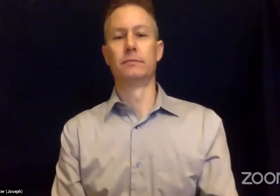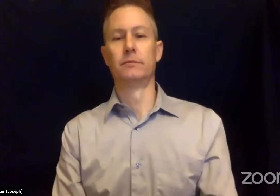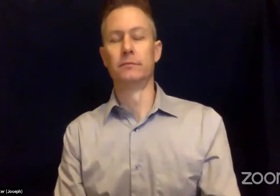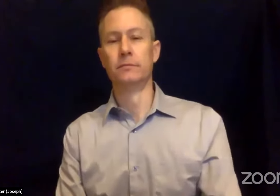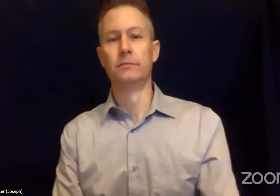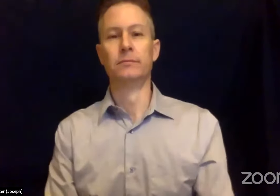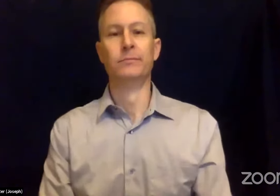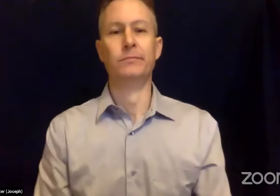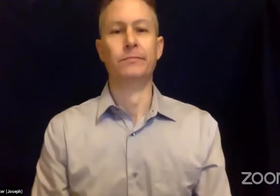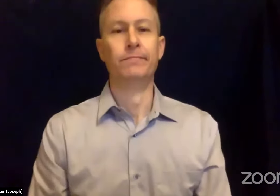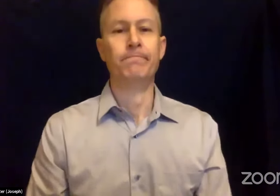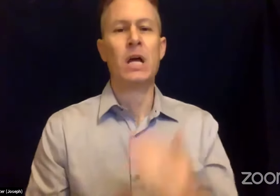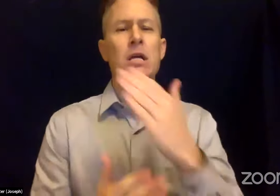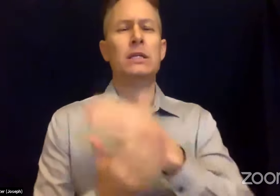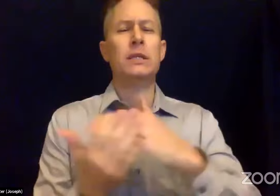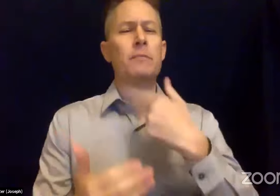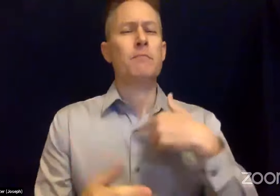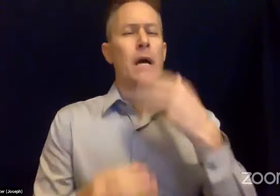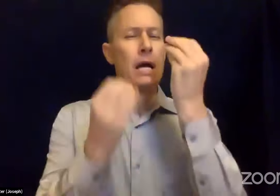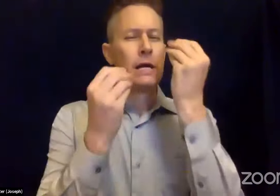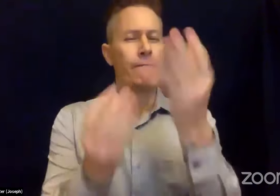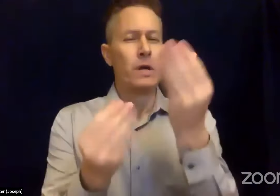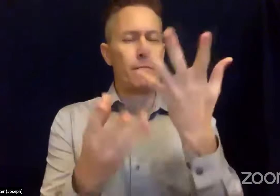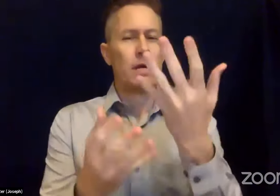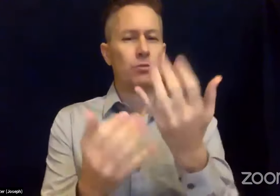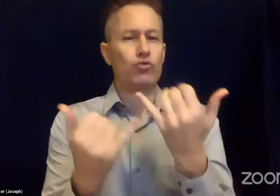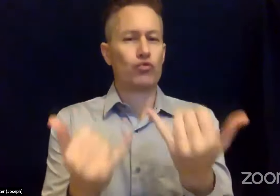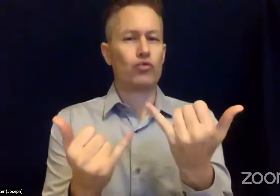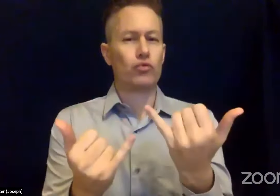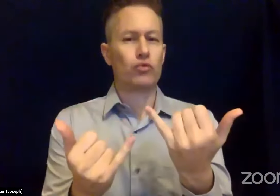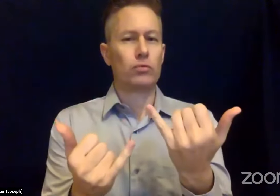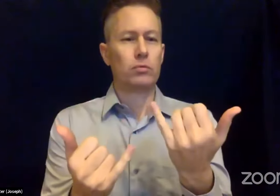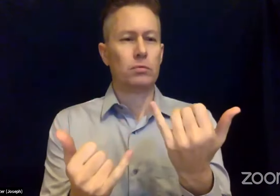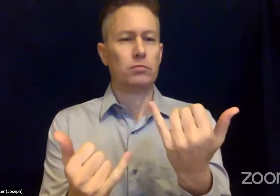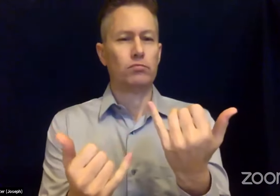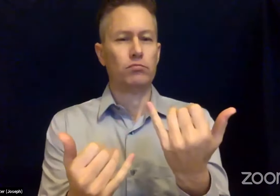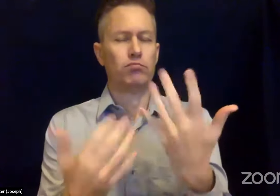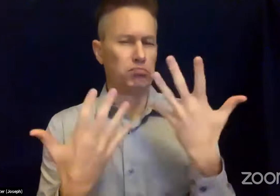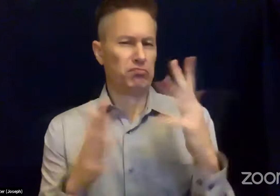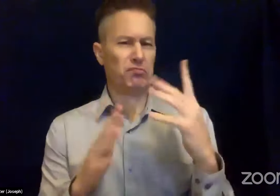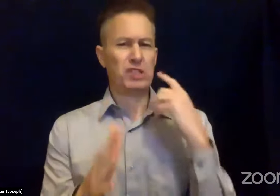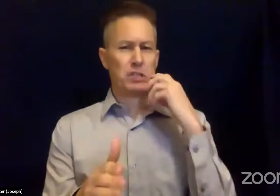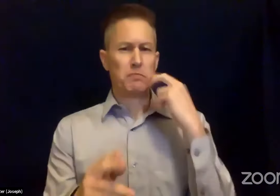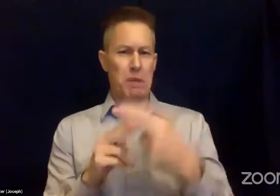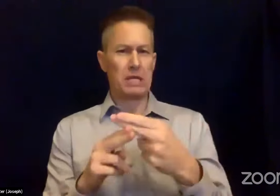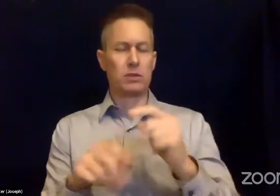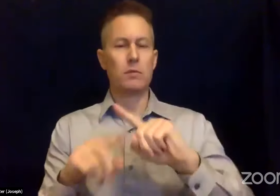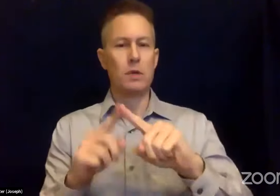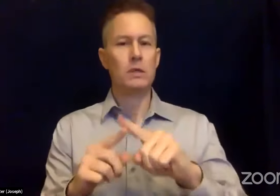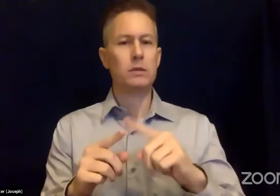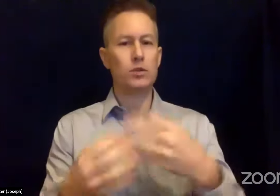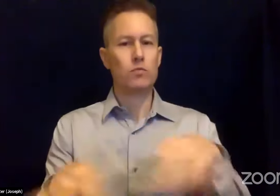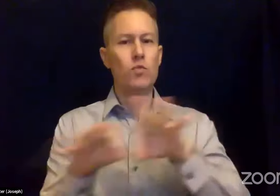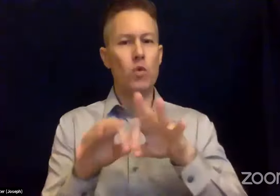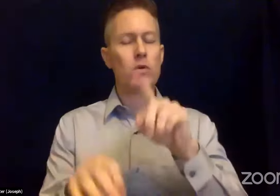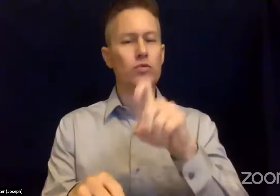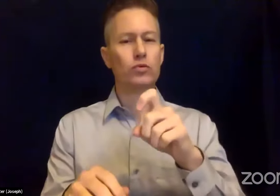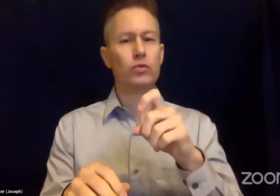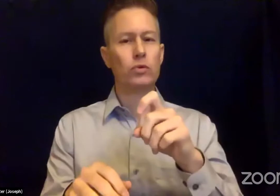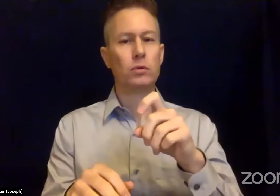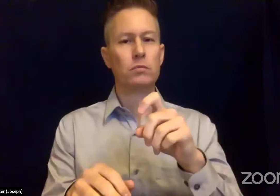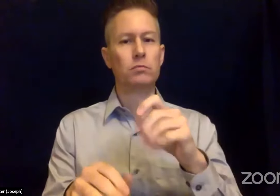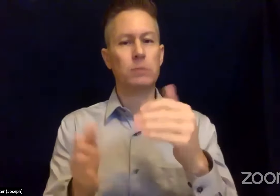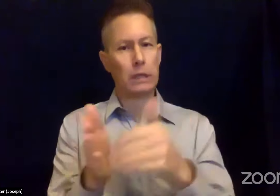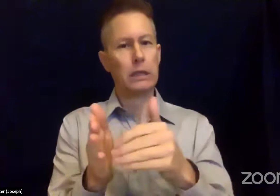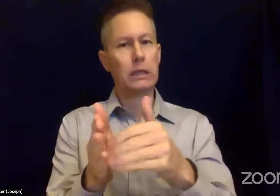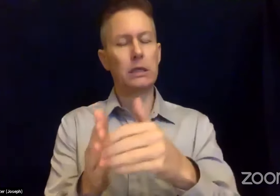Some of what I'm going to share with you today was already mentioned by other presenters, but bears repeating. ShakeOut is not